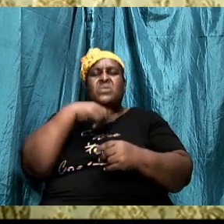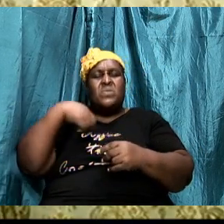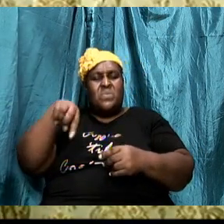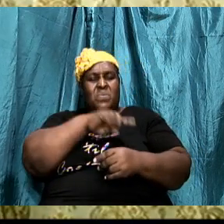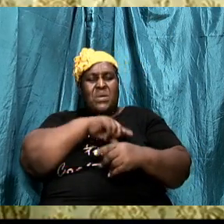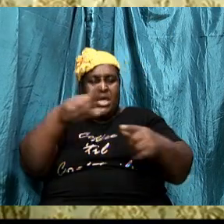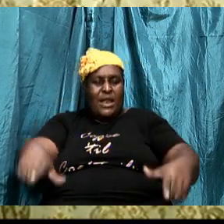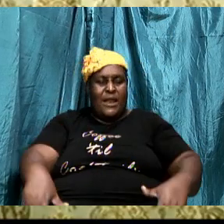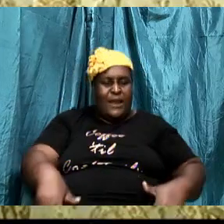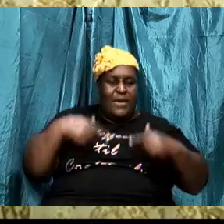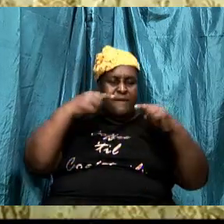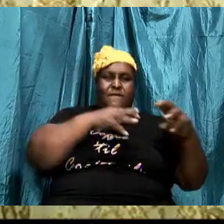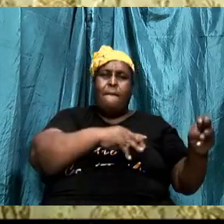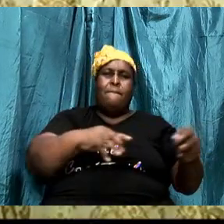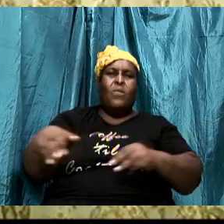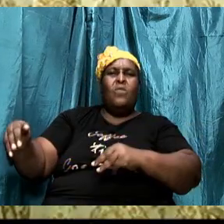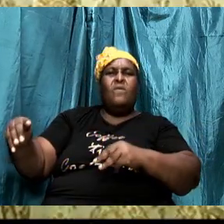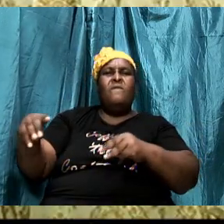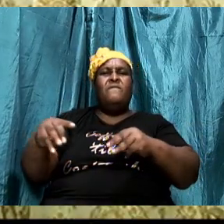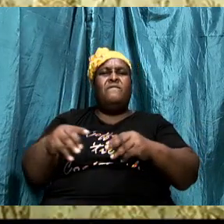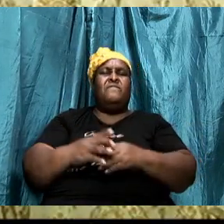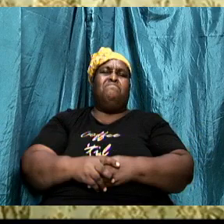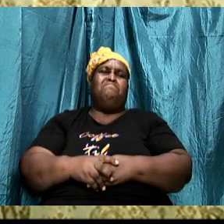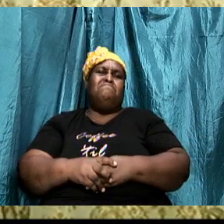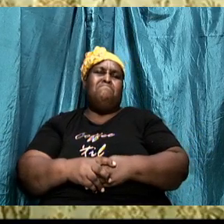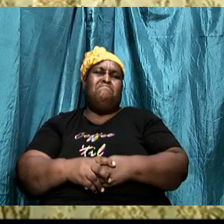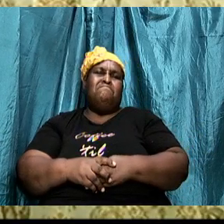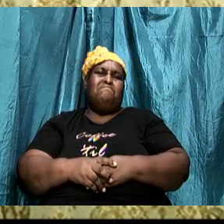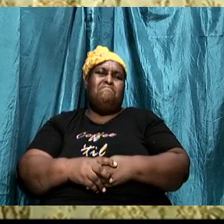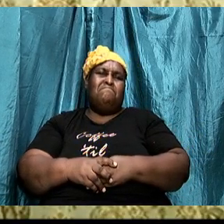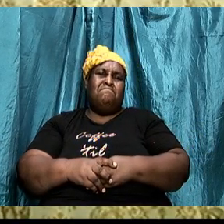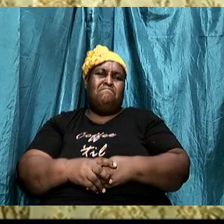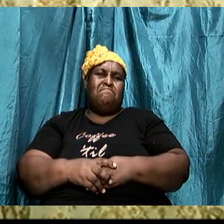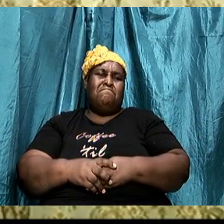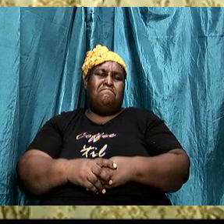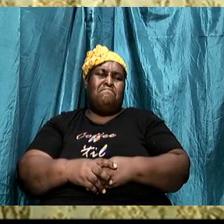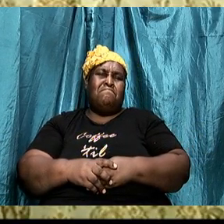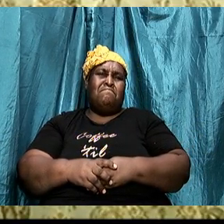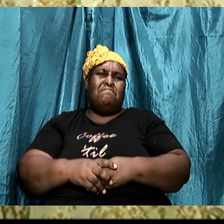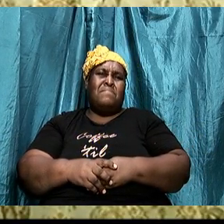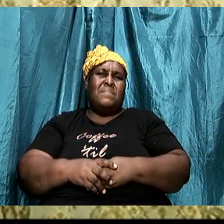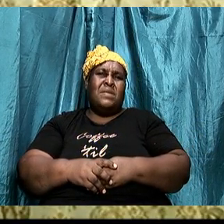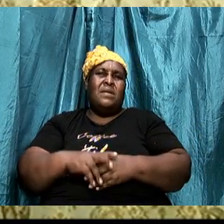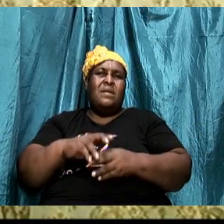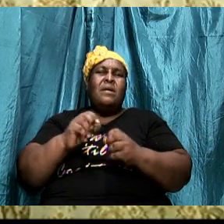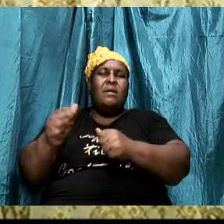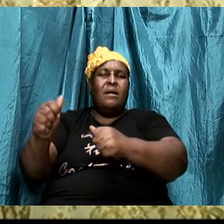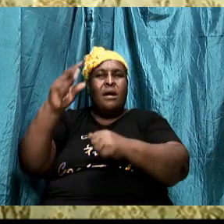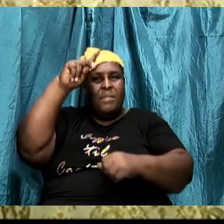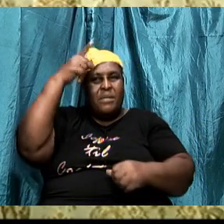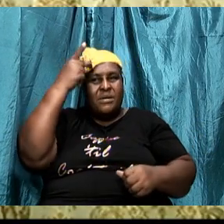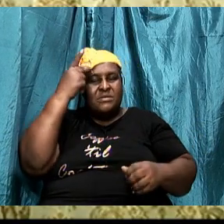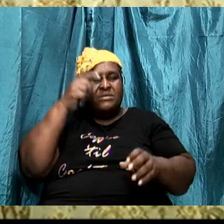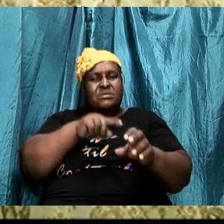want us to get the point that the apostle in starting out